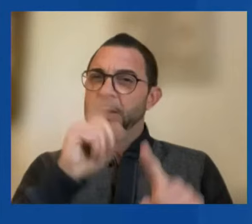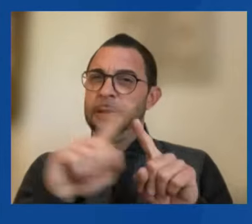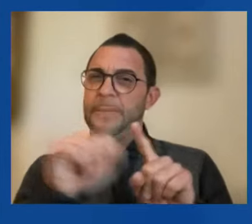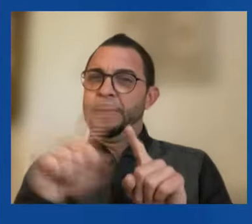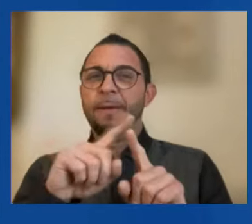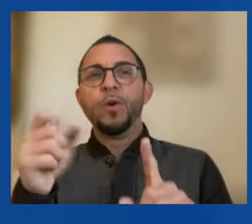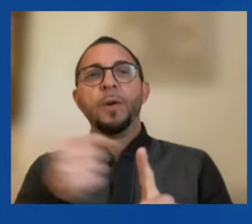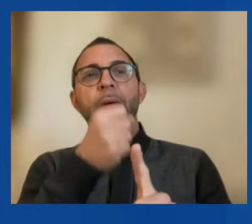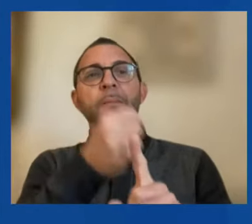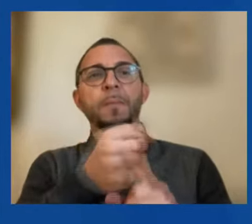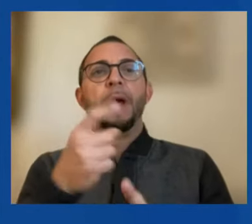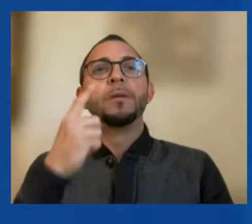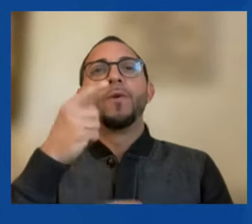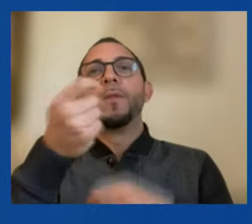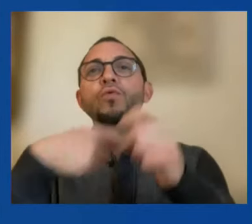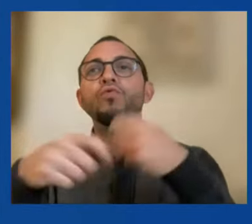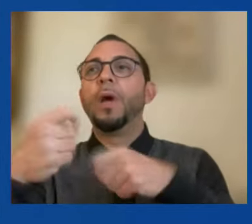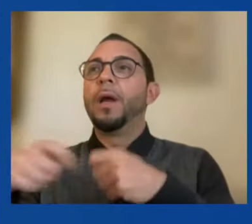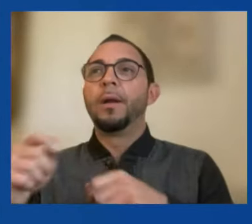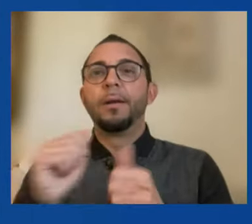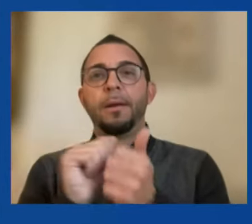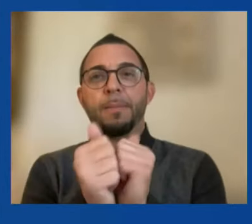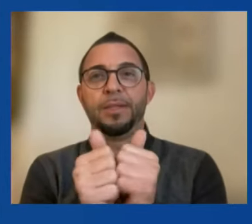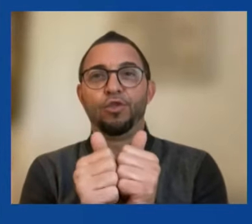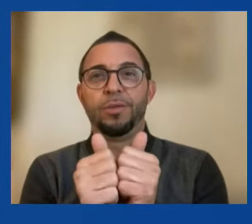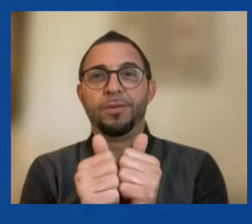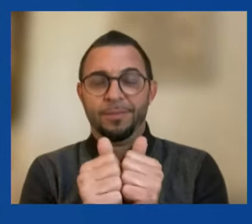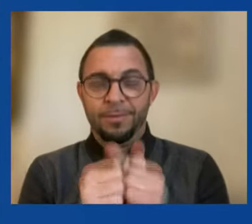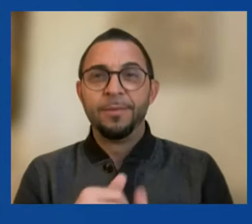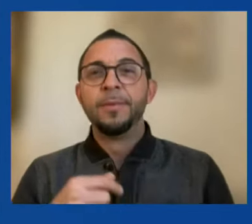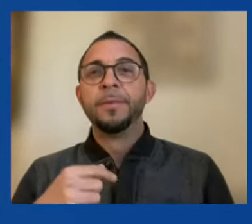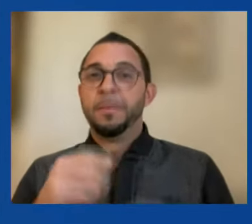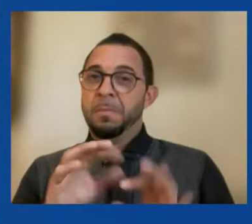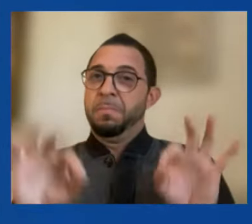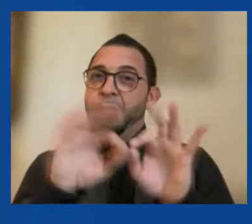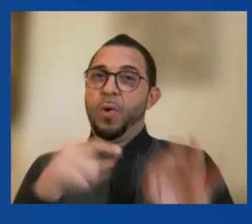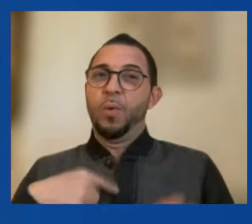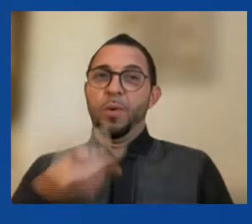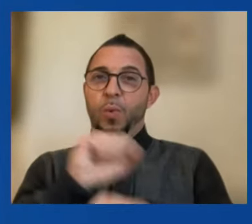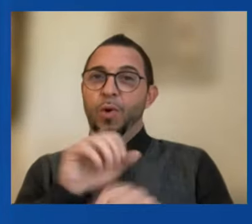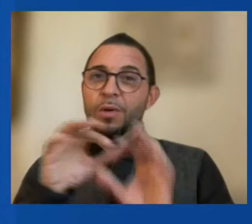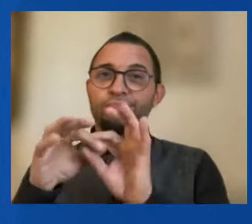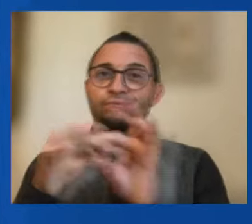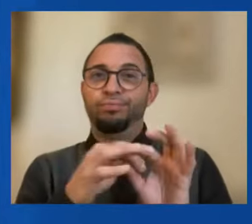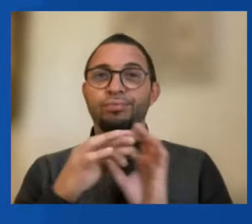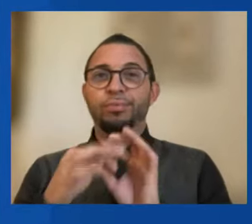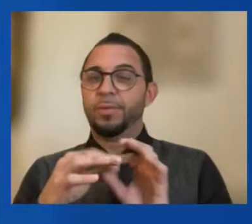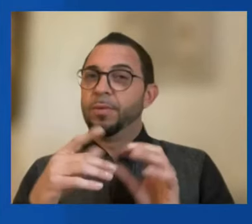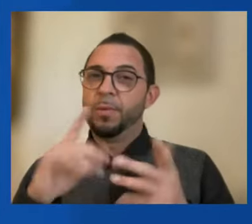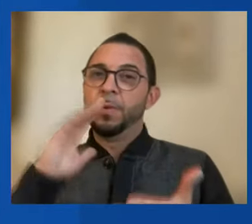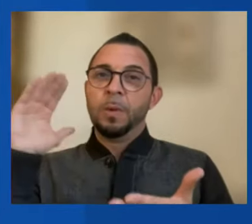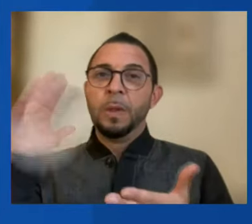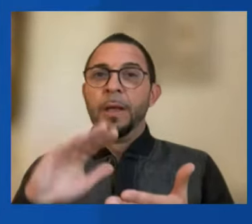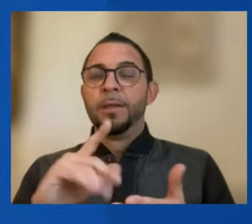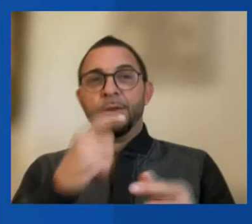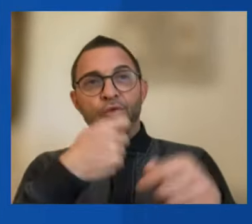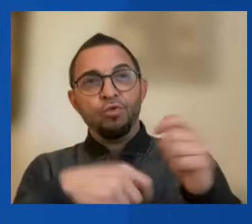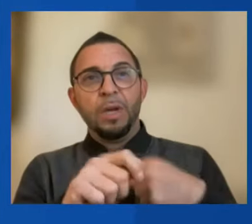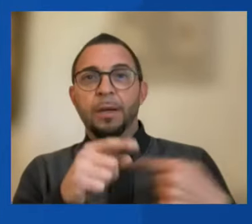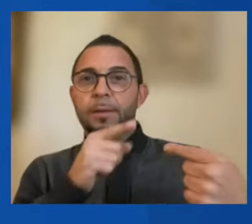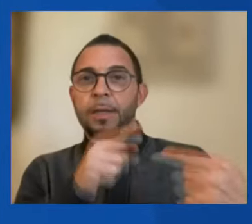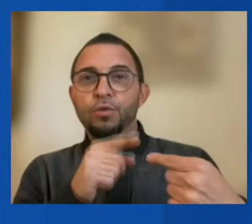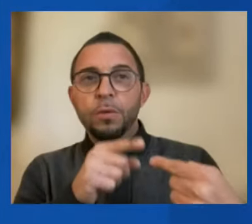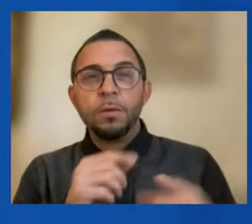competitiveness. And we'll need to work together to avoid trade tensions, and in time to